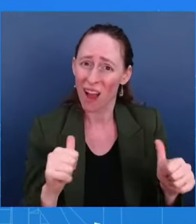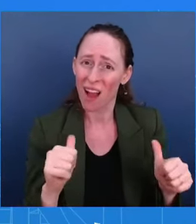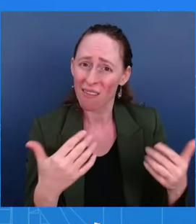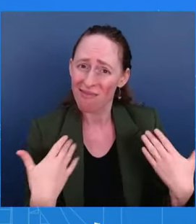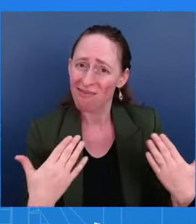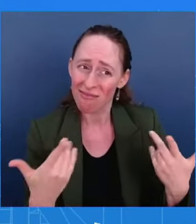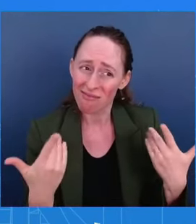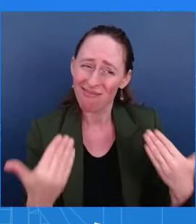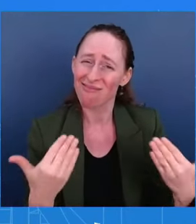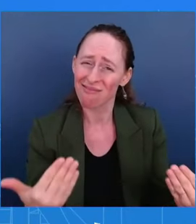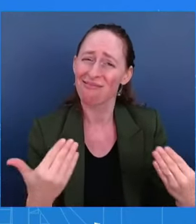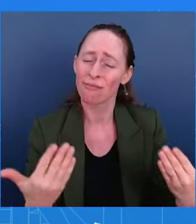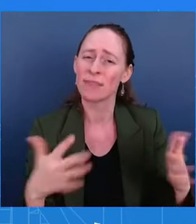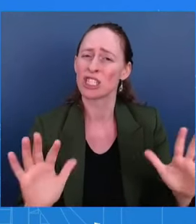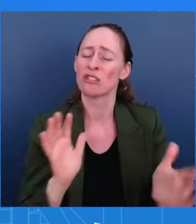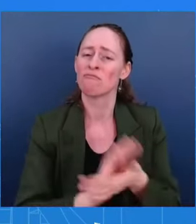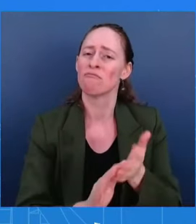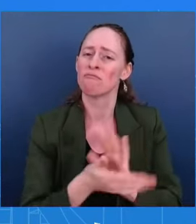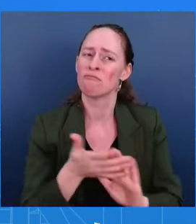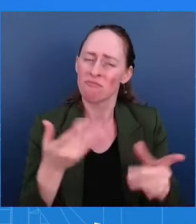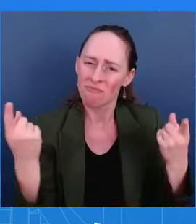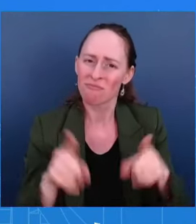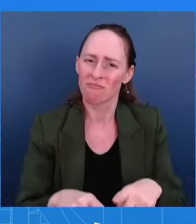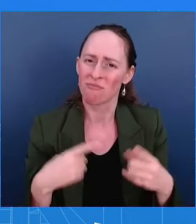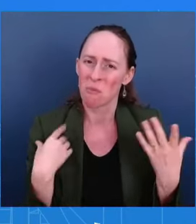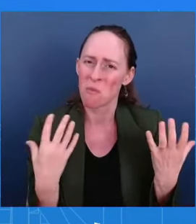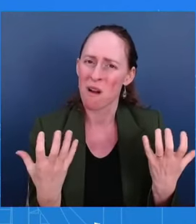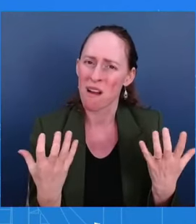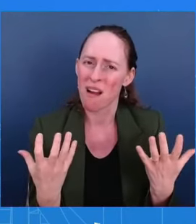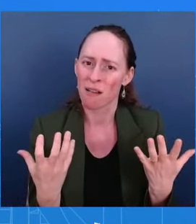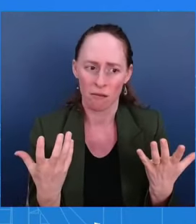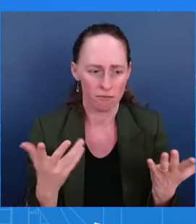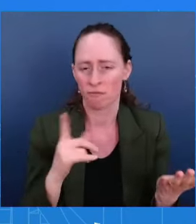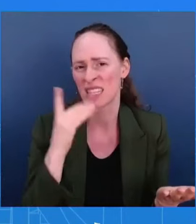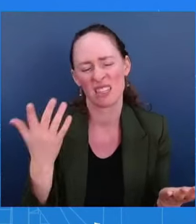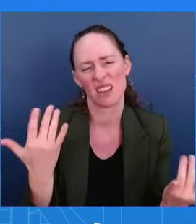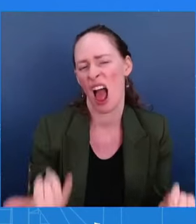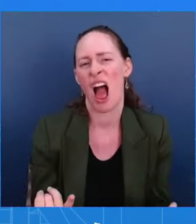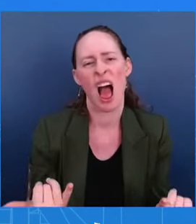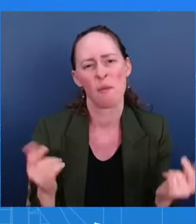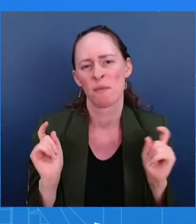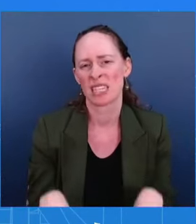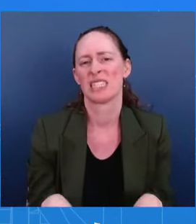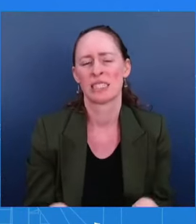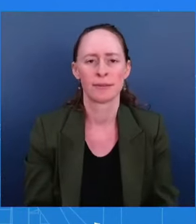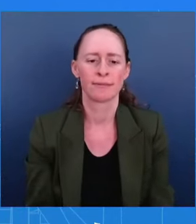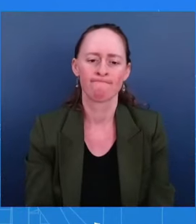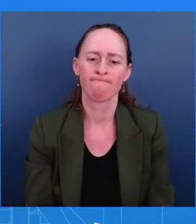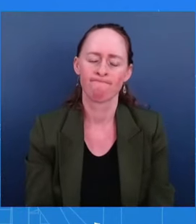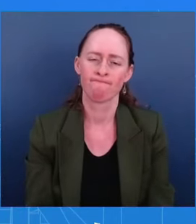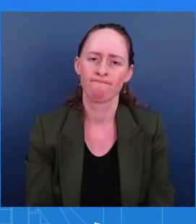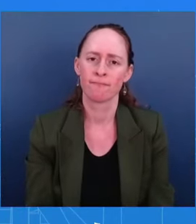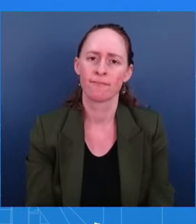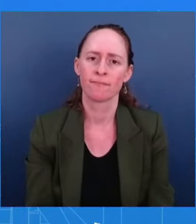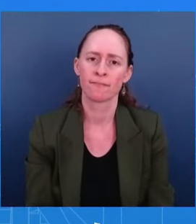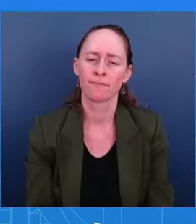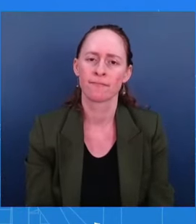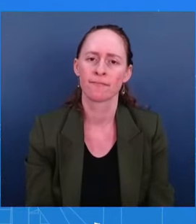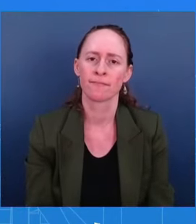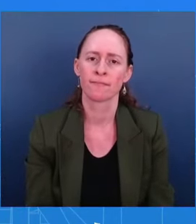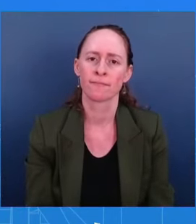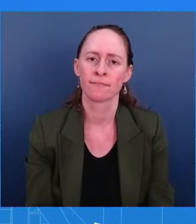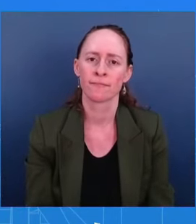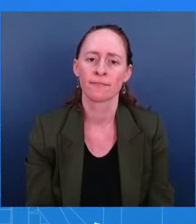It needs to be closed. John, you're obviously willing to acknowledge that